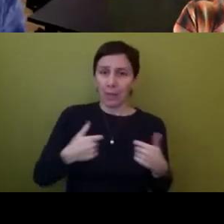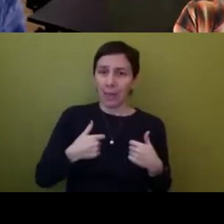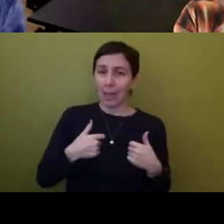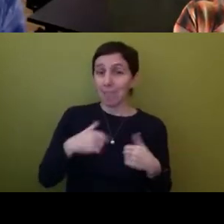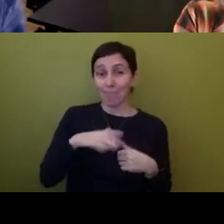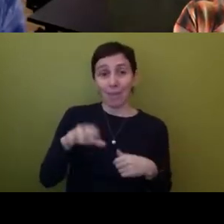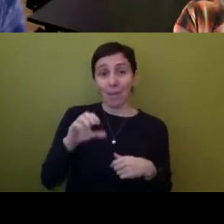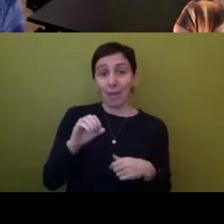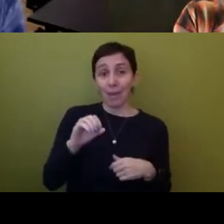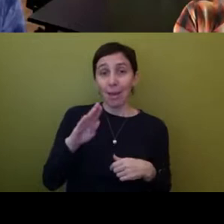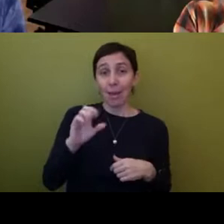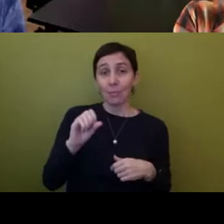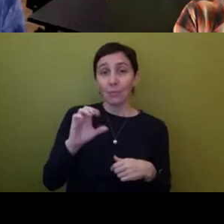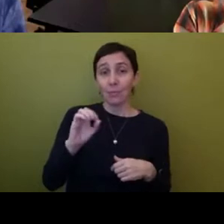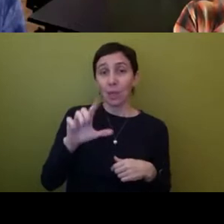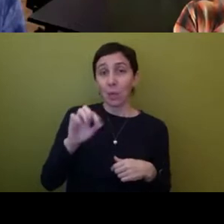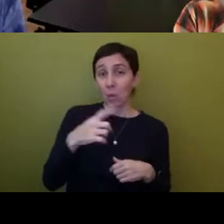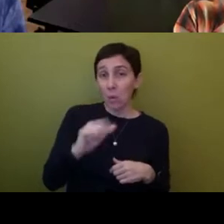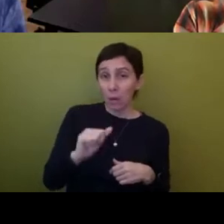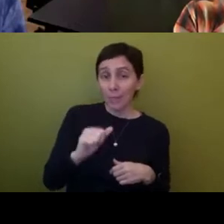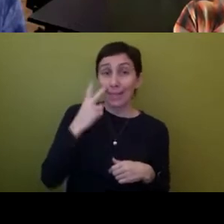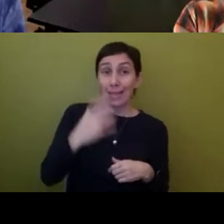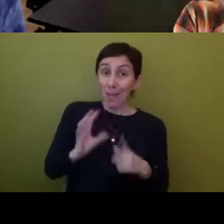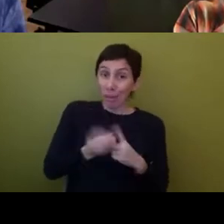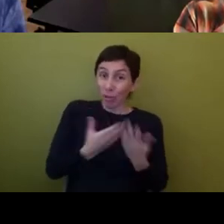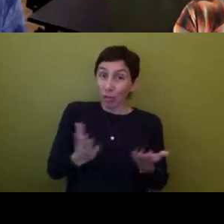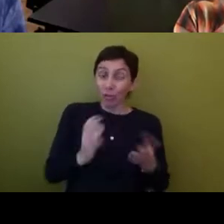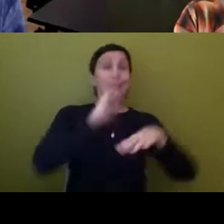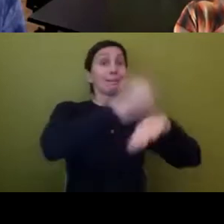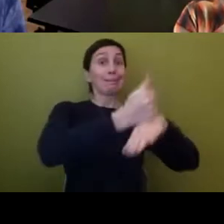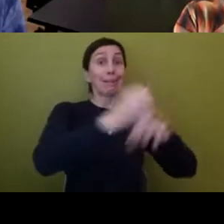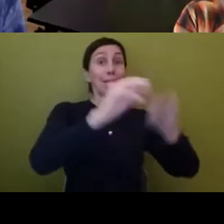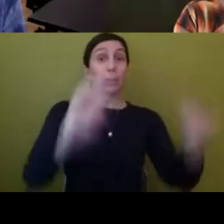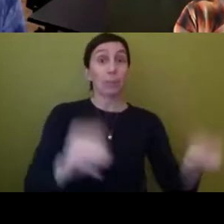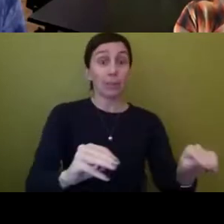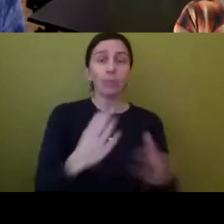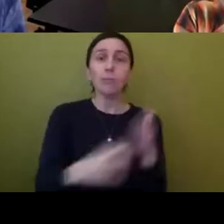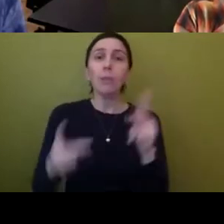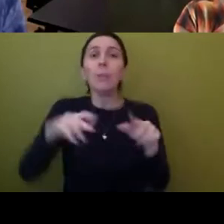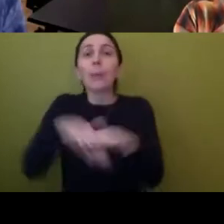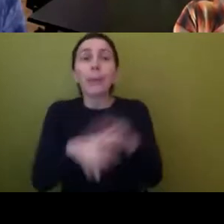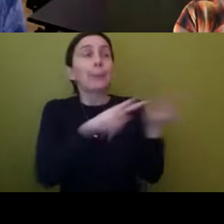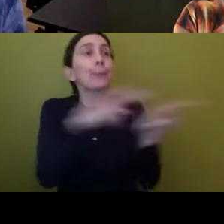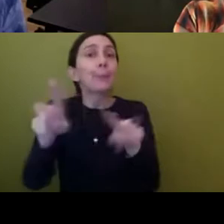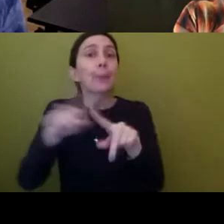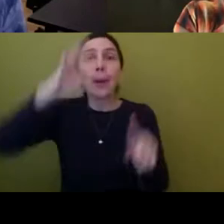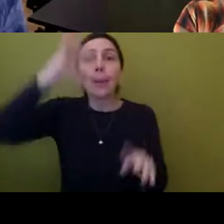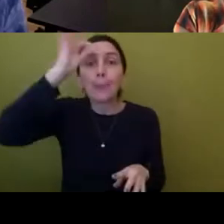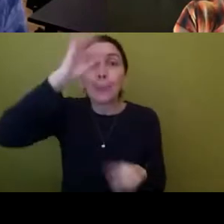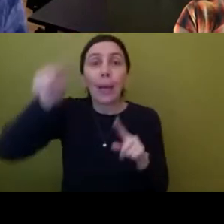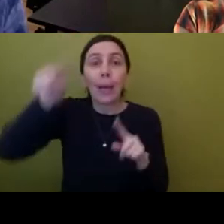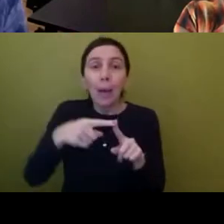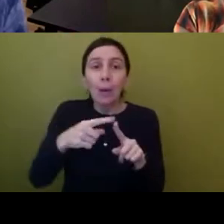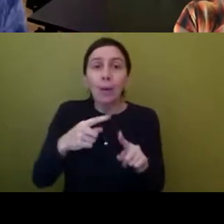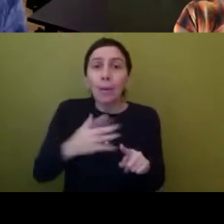display and knowing that whoever is doing that, that doesn't know anything about the Upsalaga people is